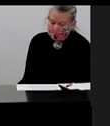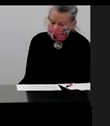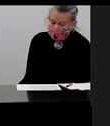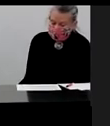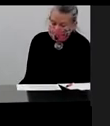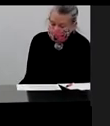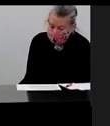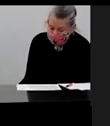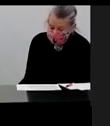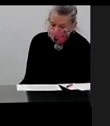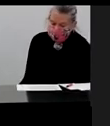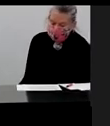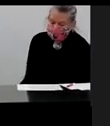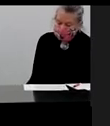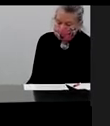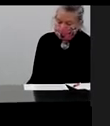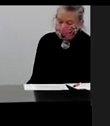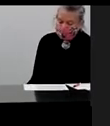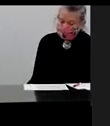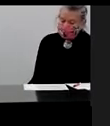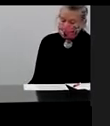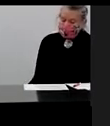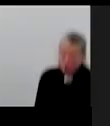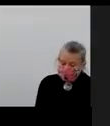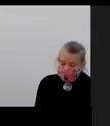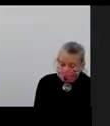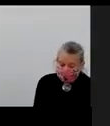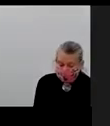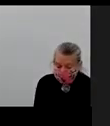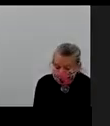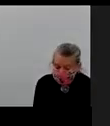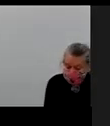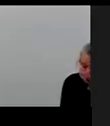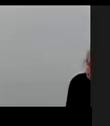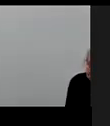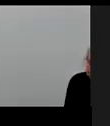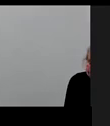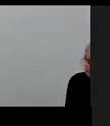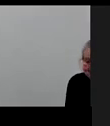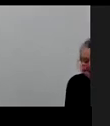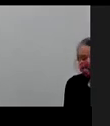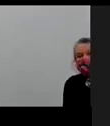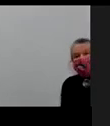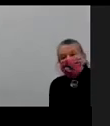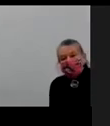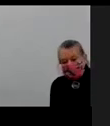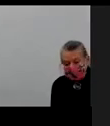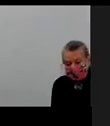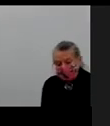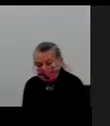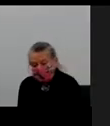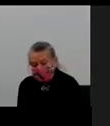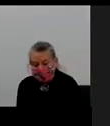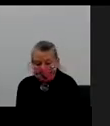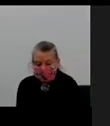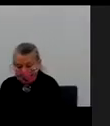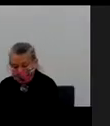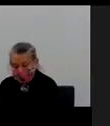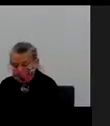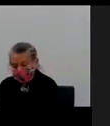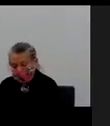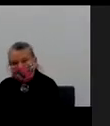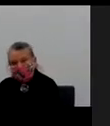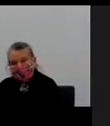and expert leader in geospatial analysis. And he is going to talk to us on some of his